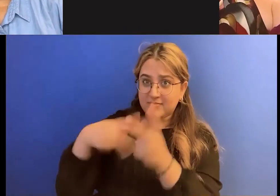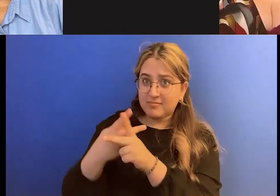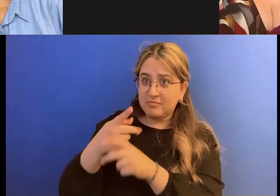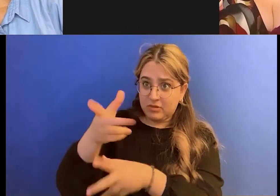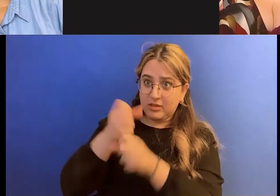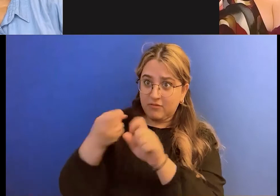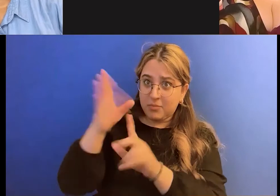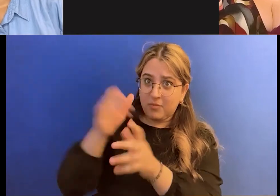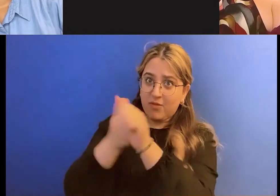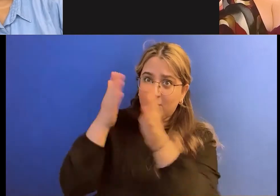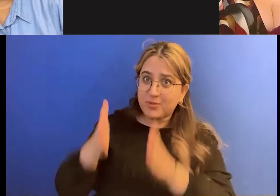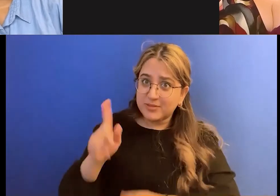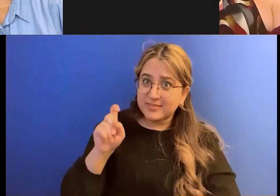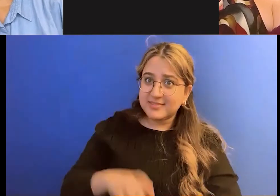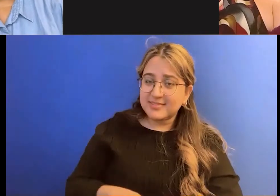I do.